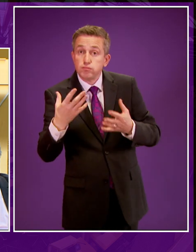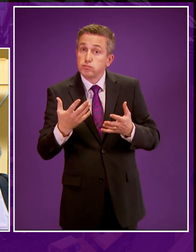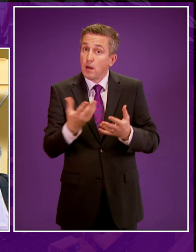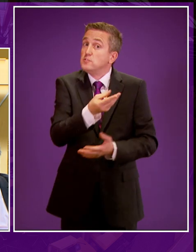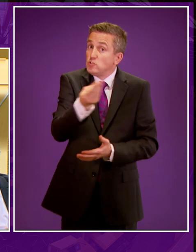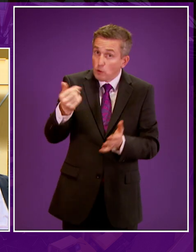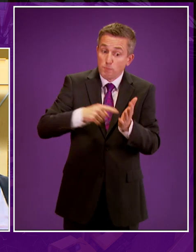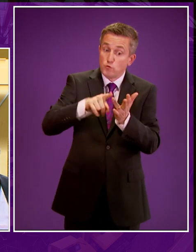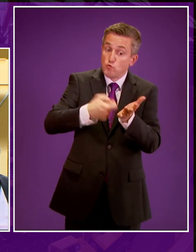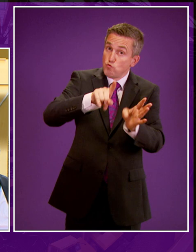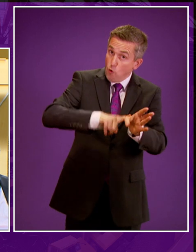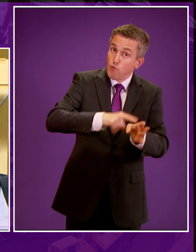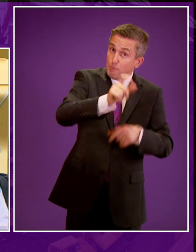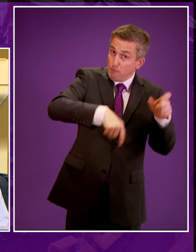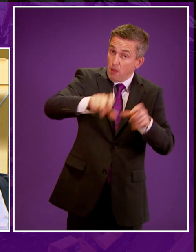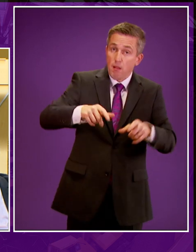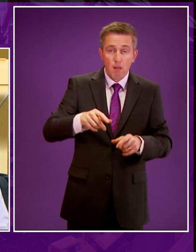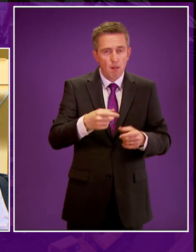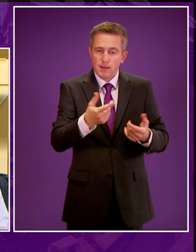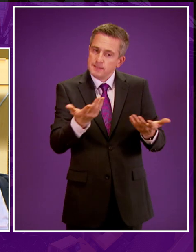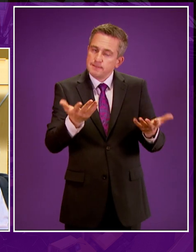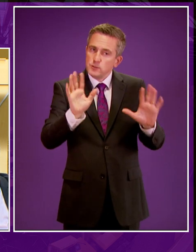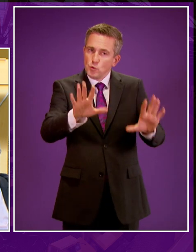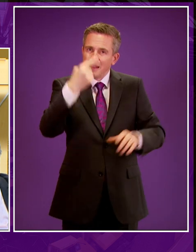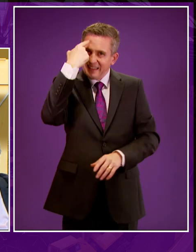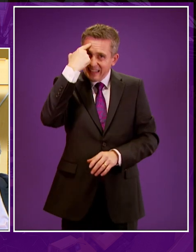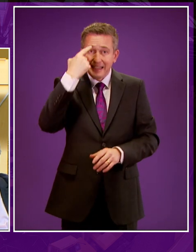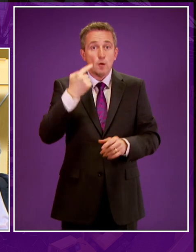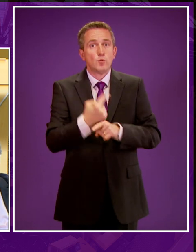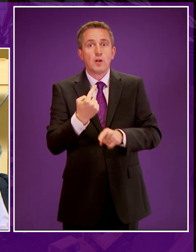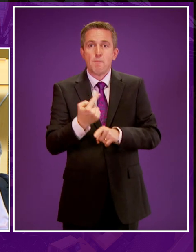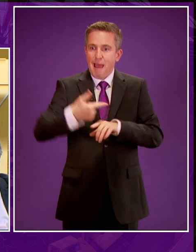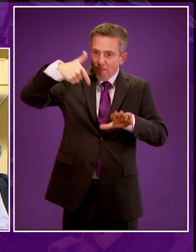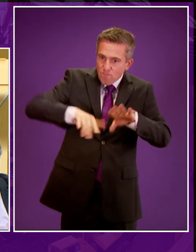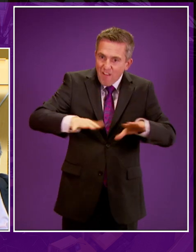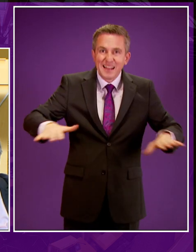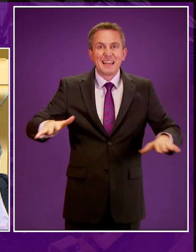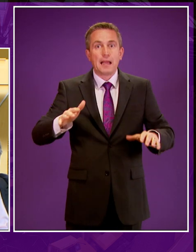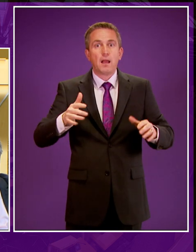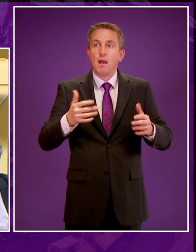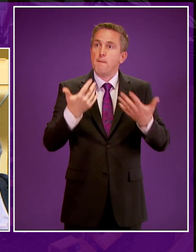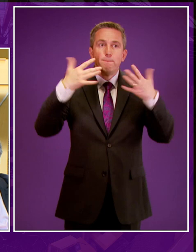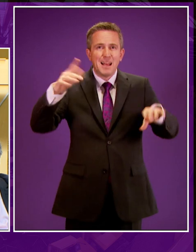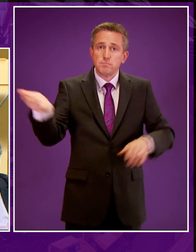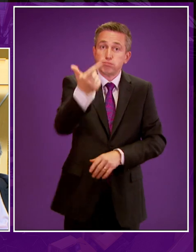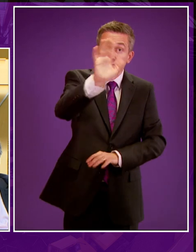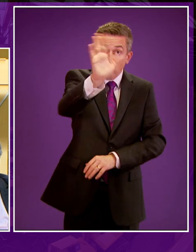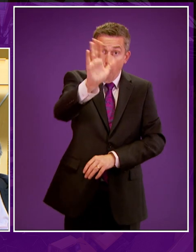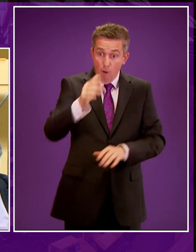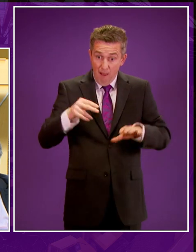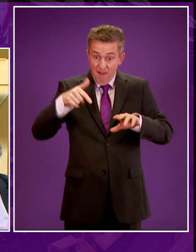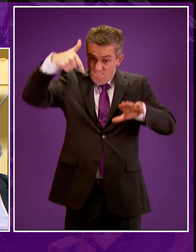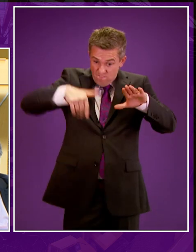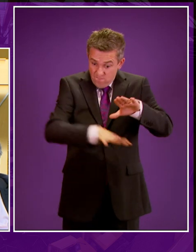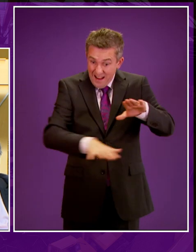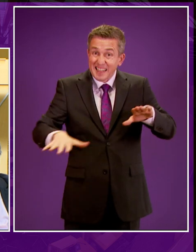Conservative benches, you would think we were talking about developments taking place miles away from any population. That is simply not the case, as fracking